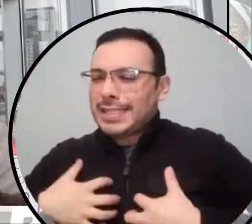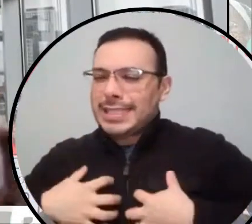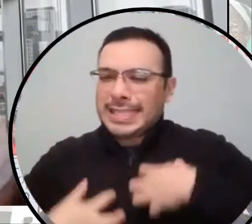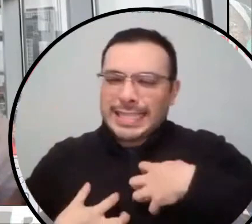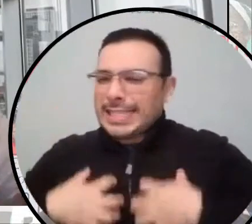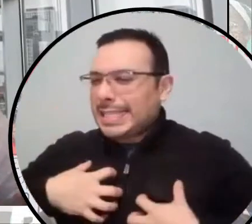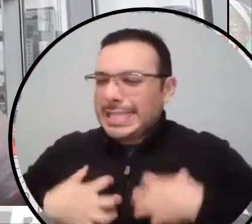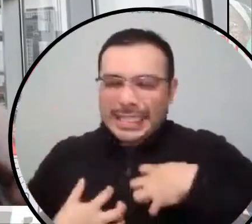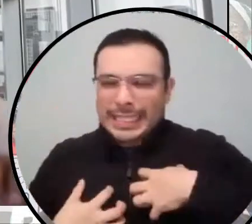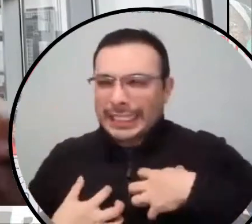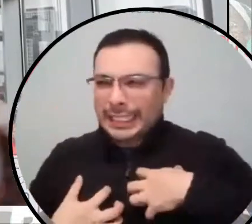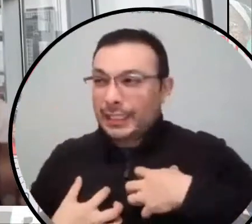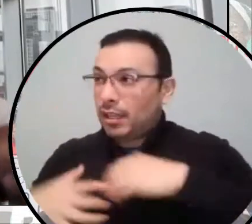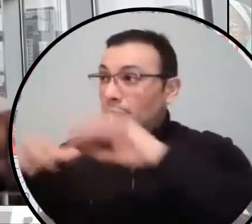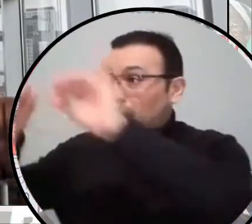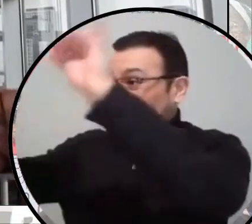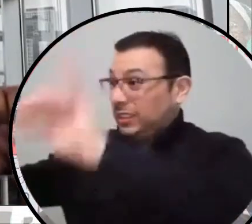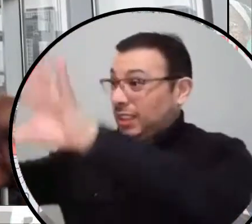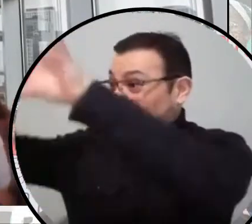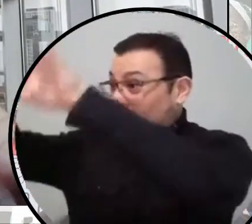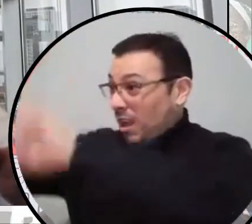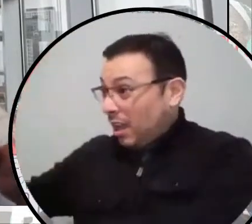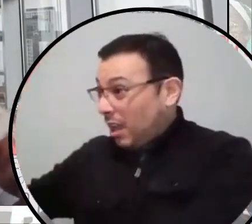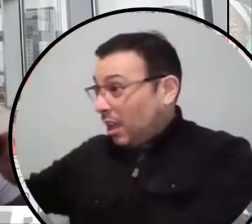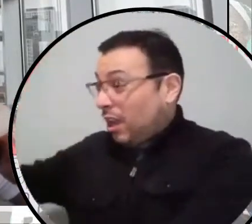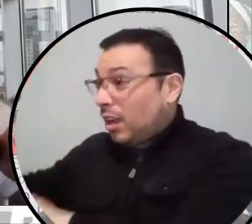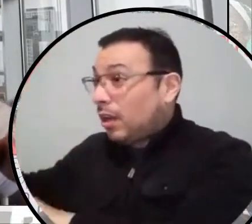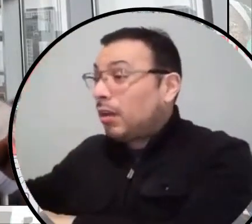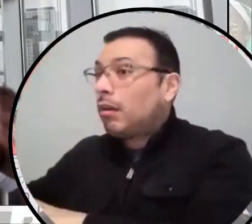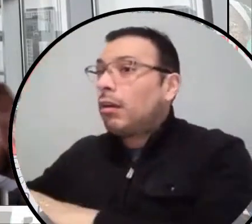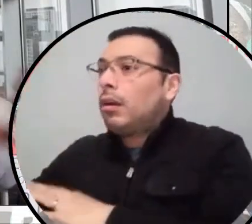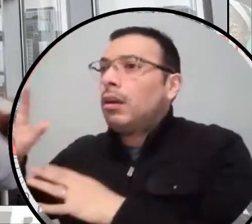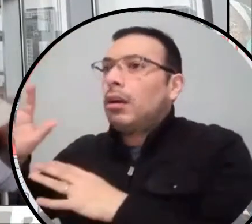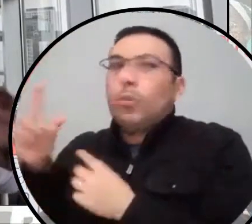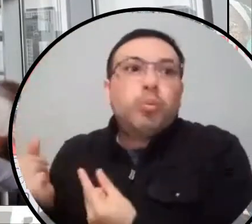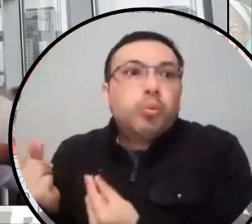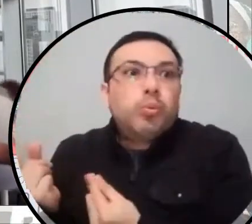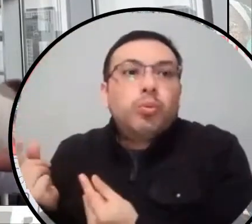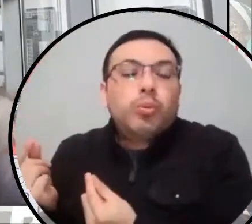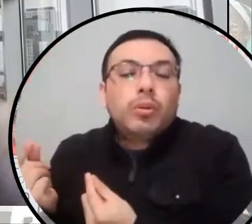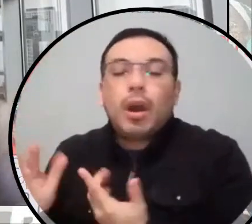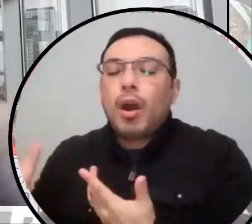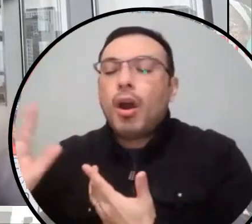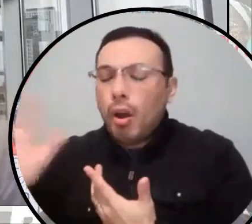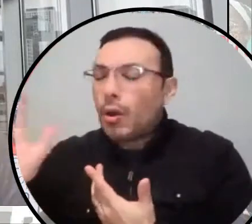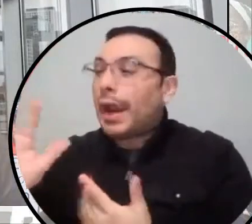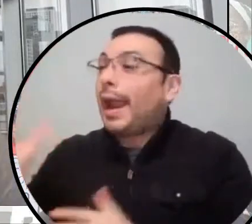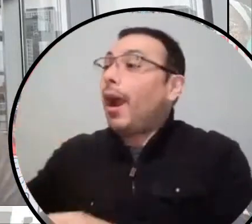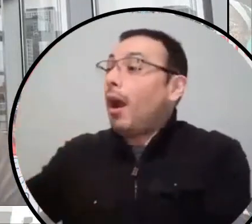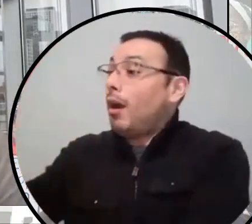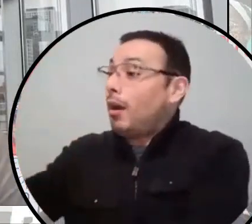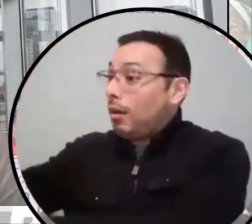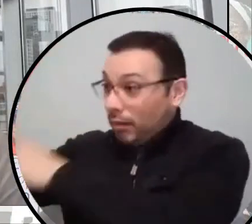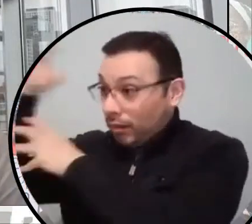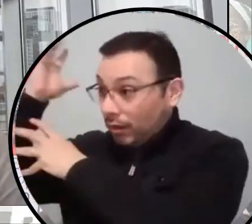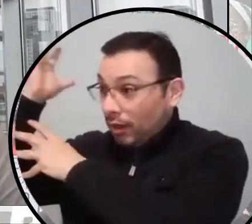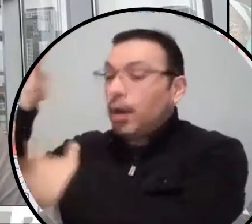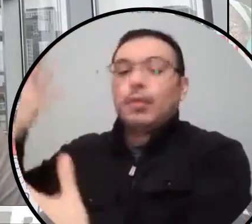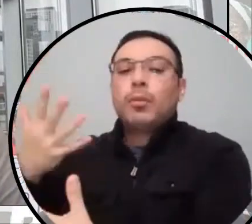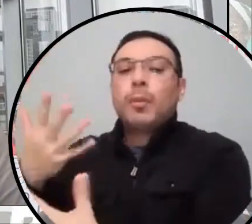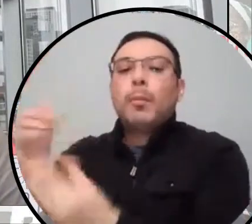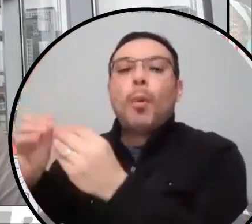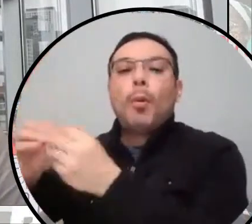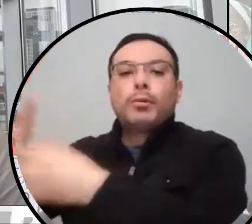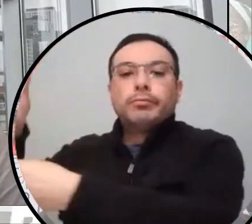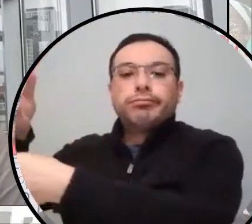that abolition wasn't just about creating a void or just subtracting. It was about, it's additive. It's about adding things. So I think